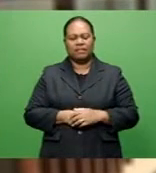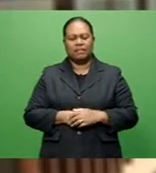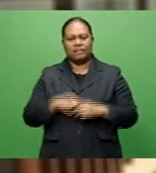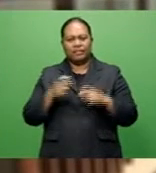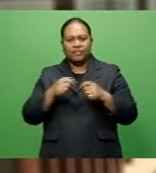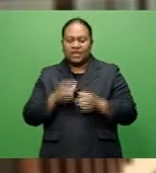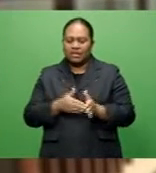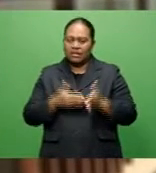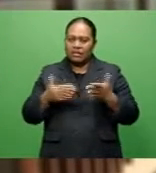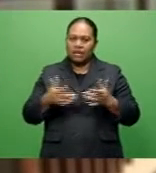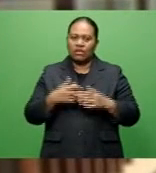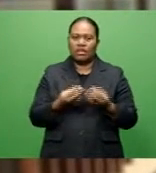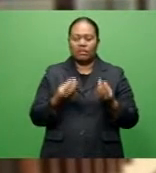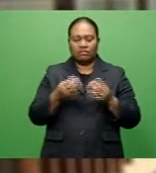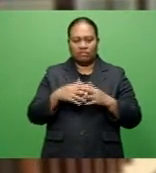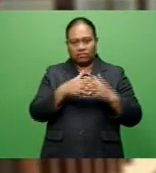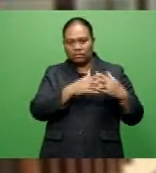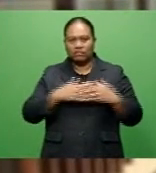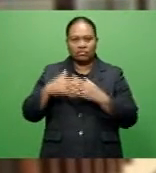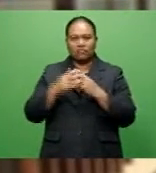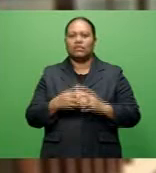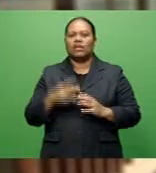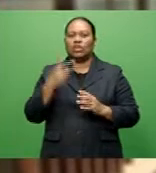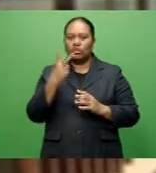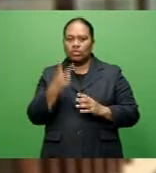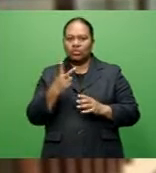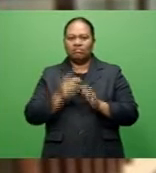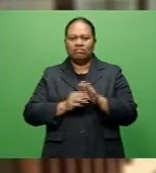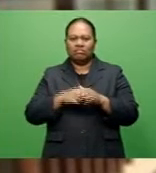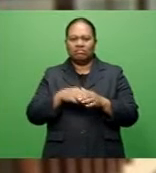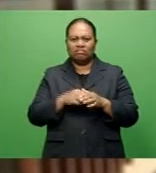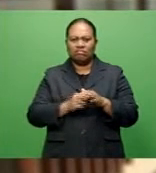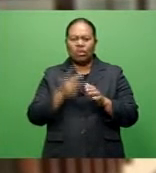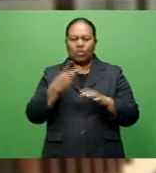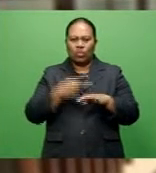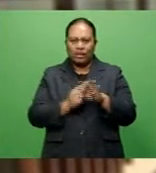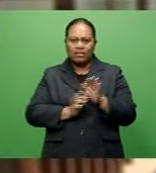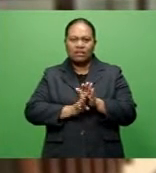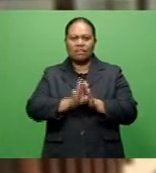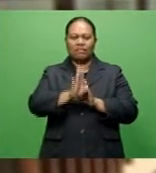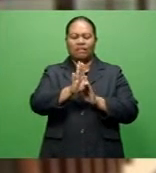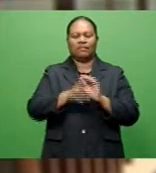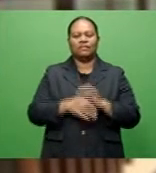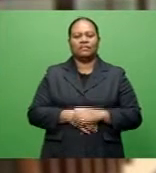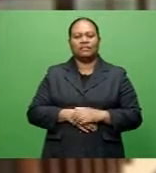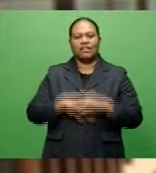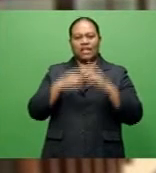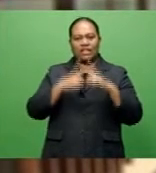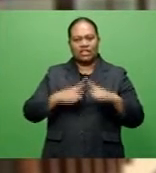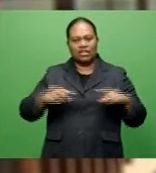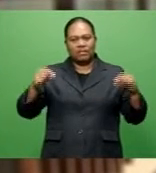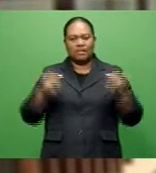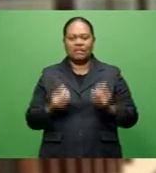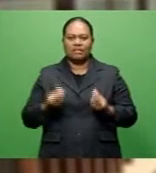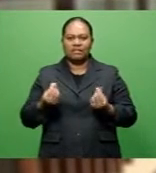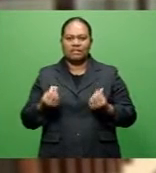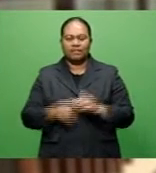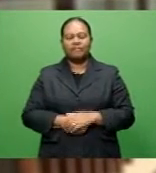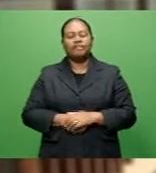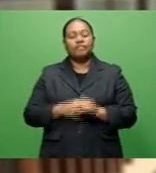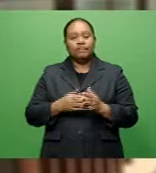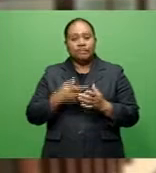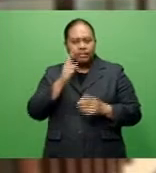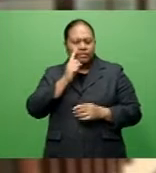Meanwhile, the U.S. dollar bounced to a two-week high on weaknesses in the euro, Swiss franc and Japanese yen. This was supported by